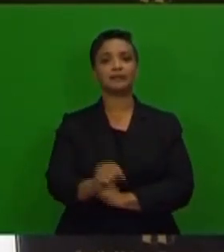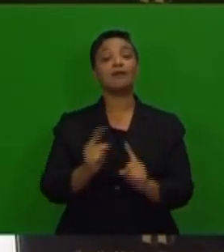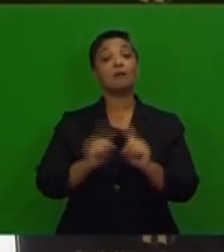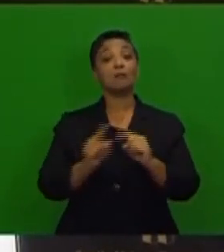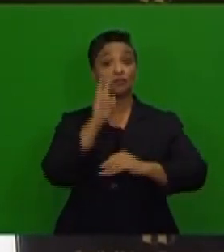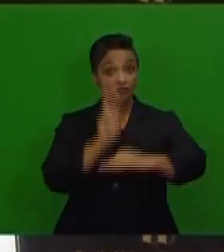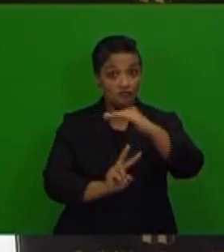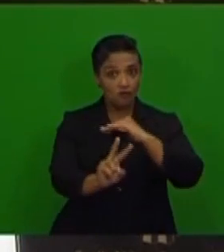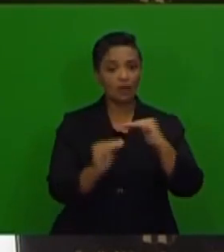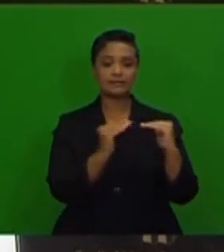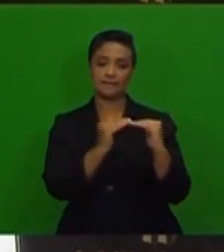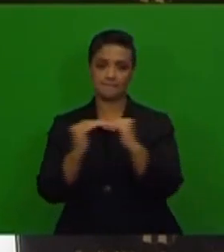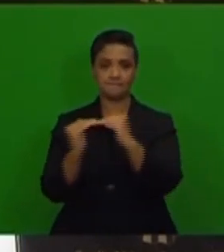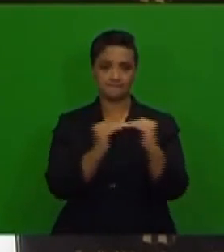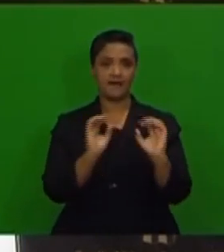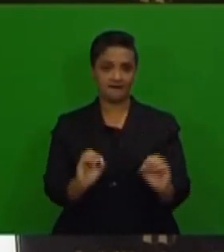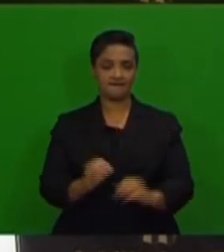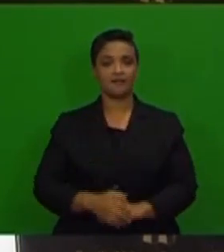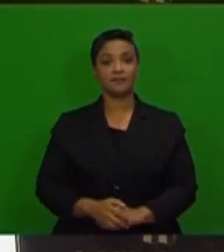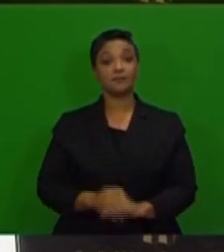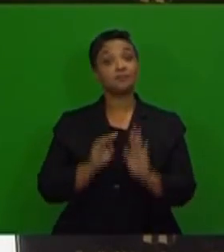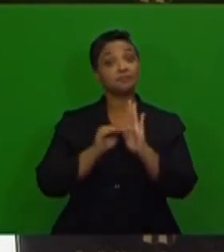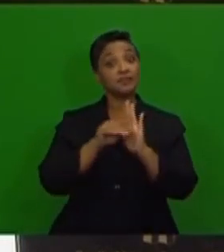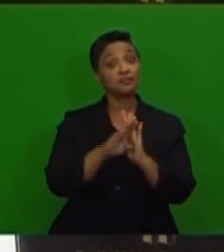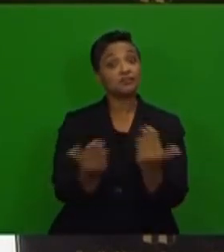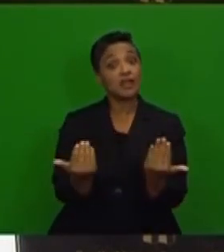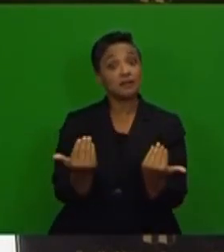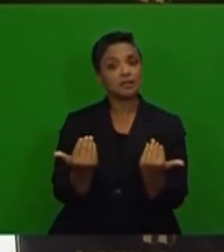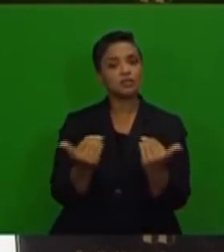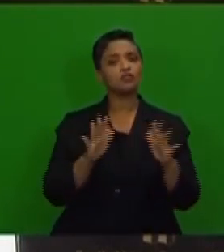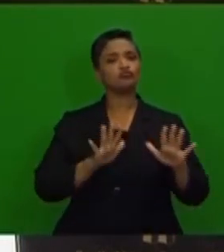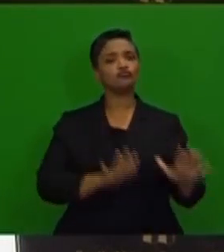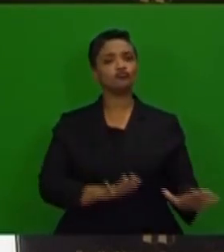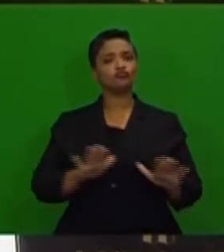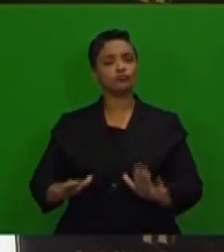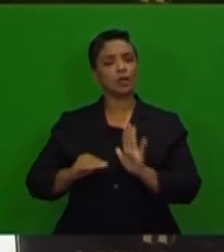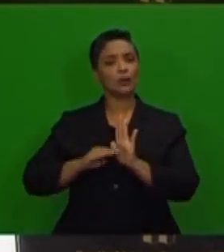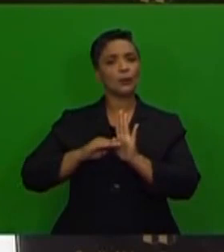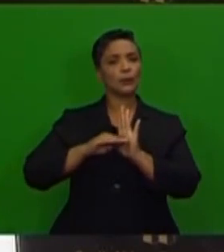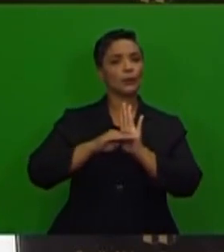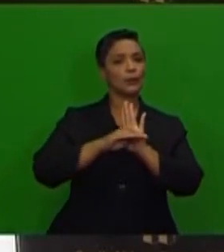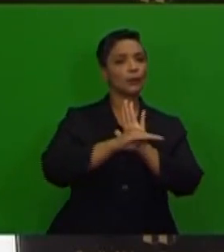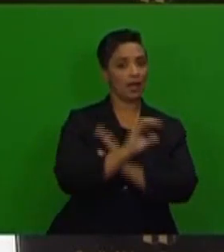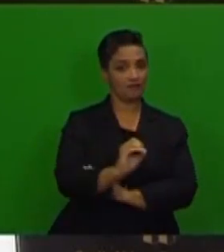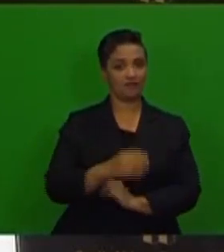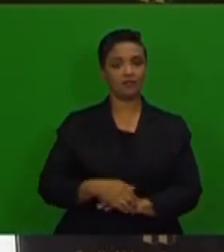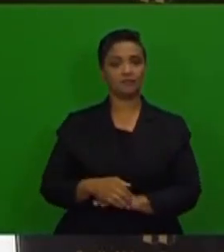with the forecast. inflation expectations. continued to moderate gradually.